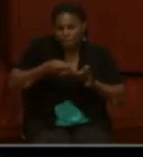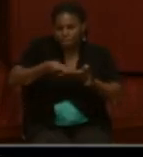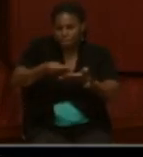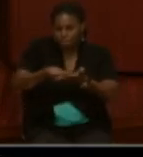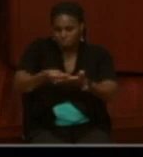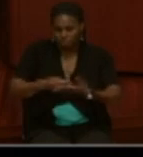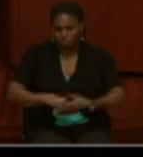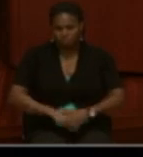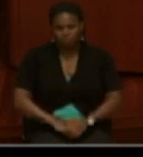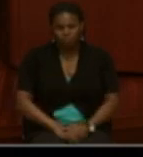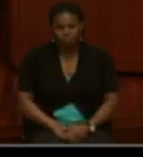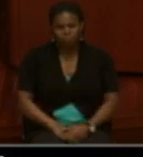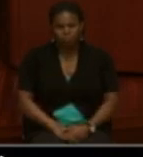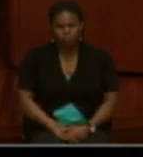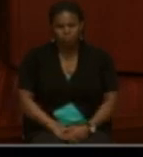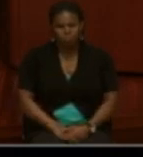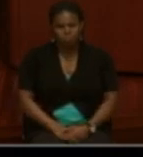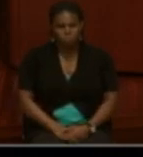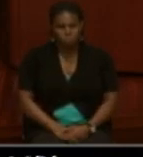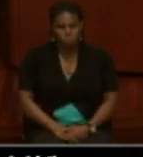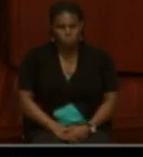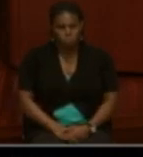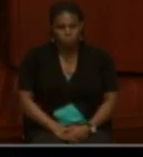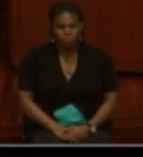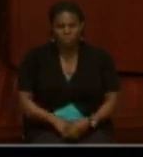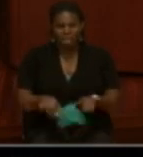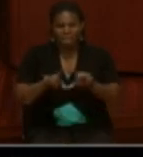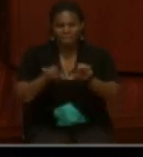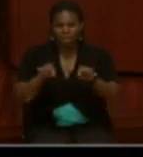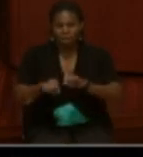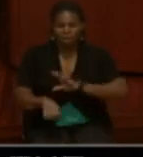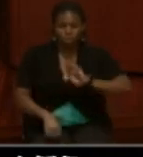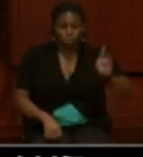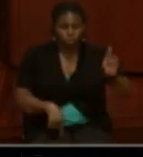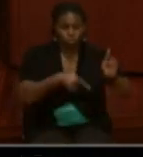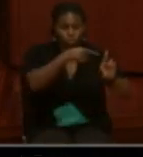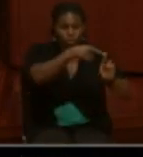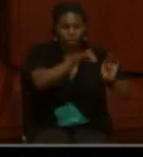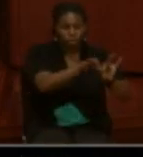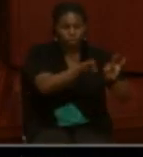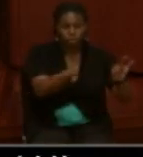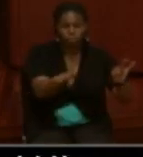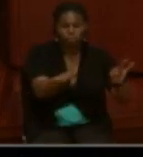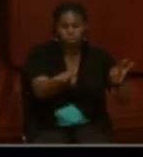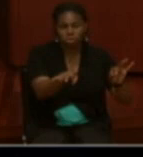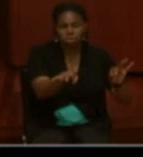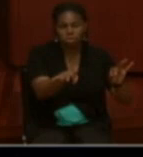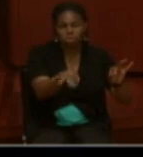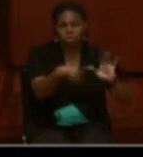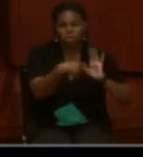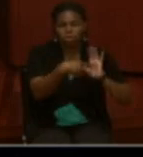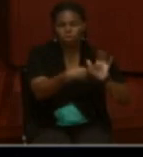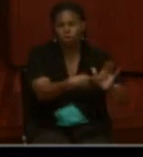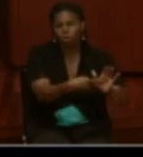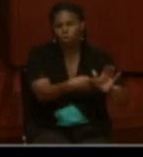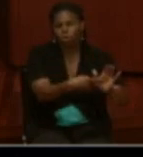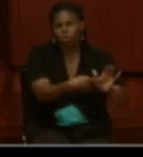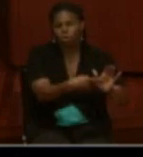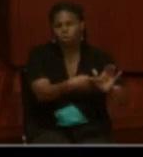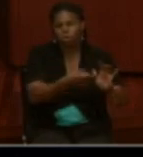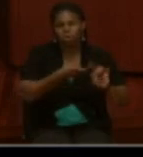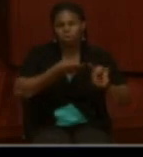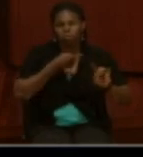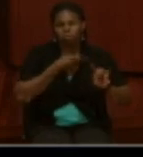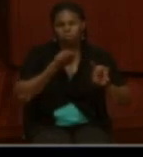service in the U.S. Army. Then the card on the right in the remarks section for that muster roll shows from the